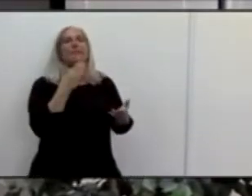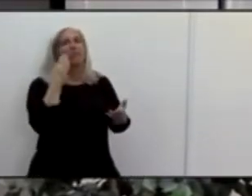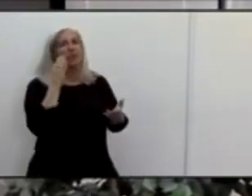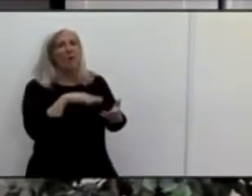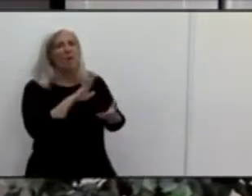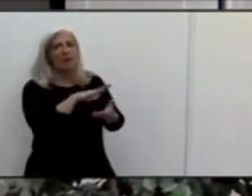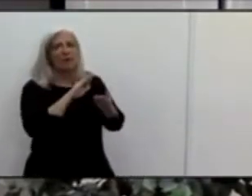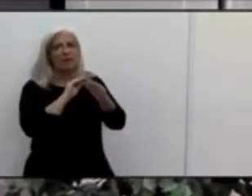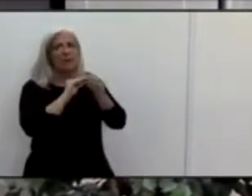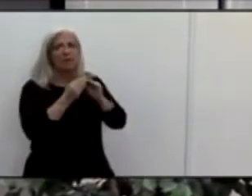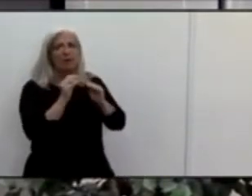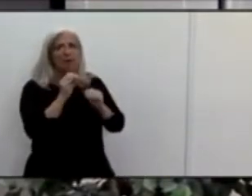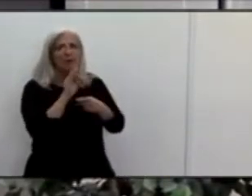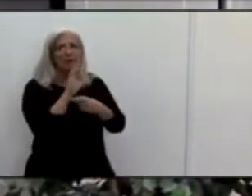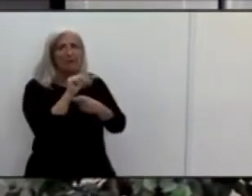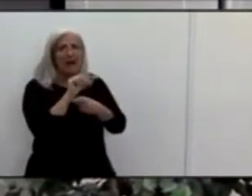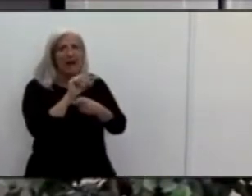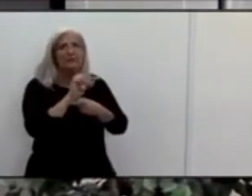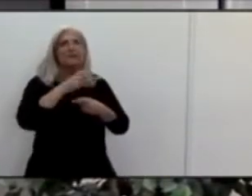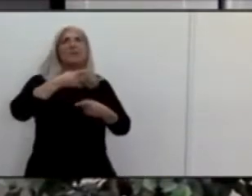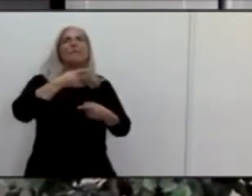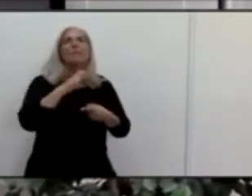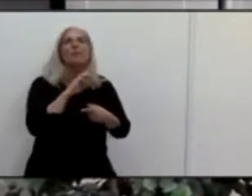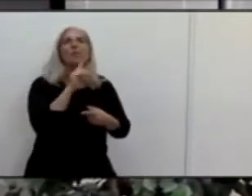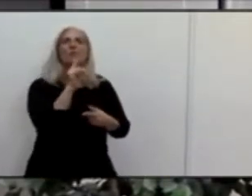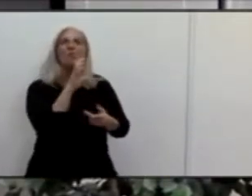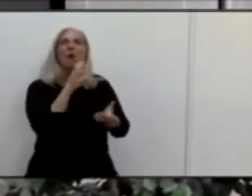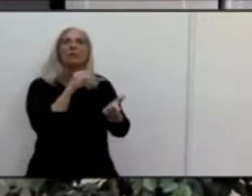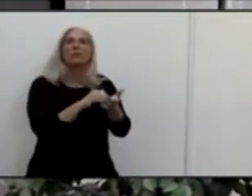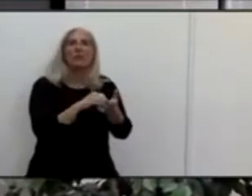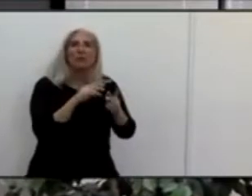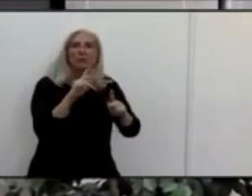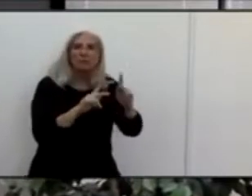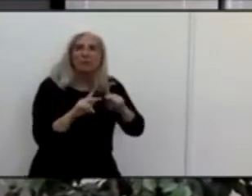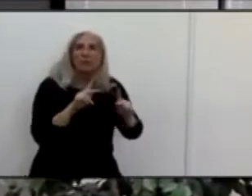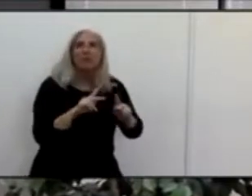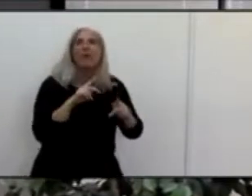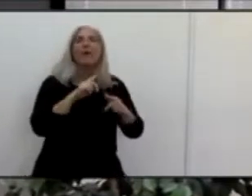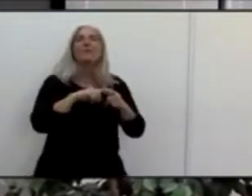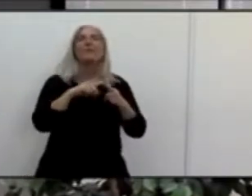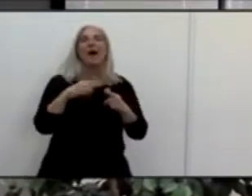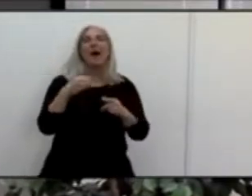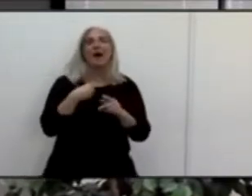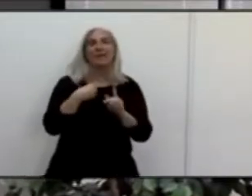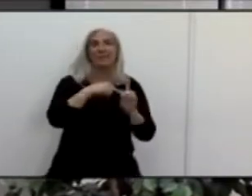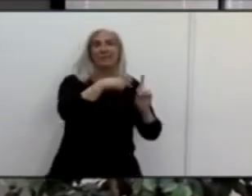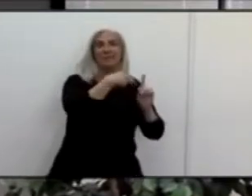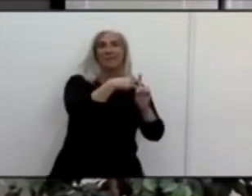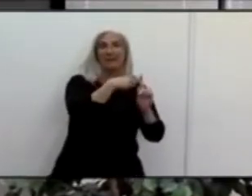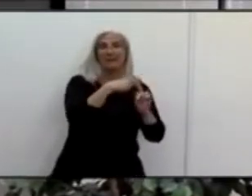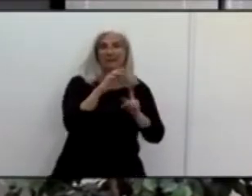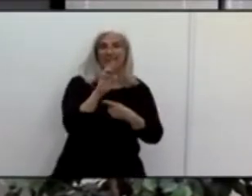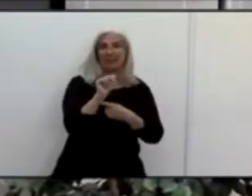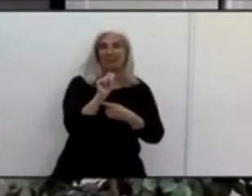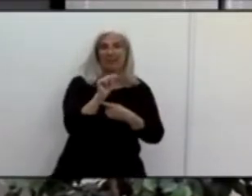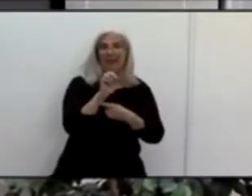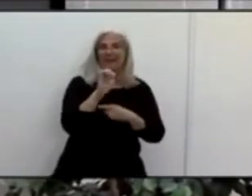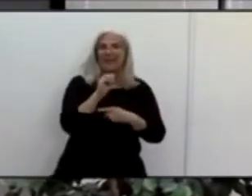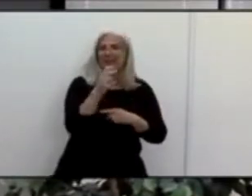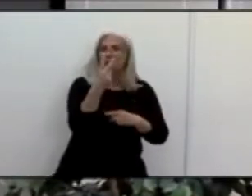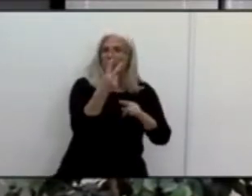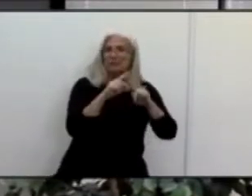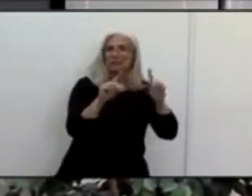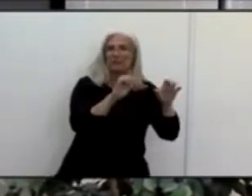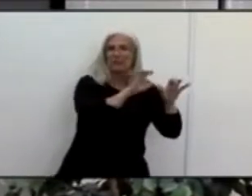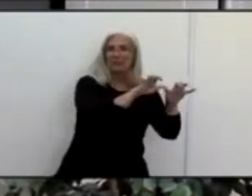,000 and then the positivity rate they're such that each one